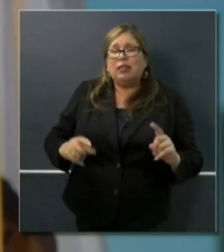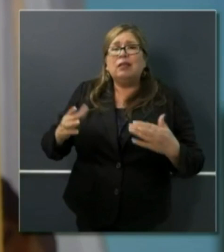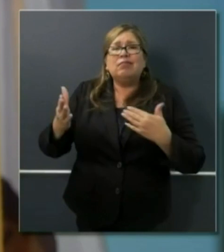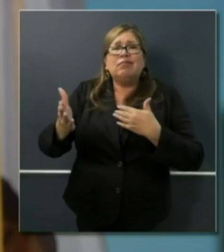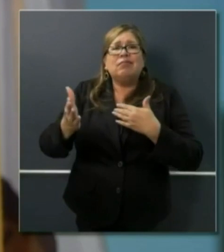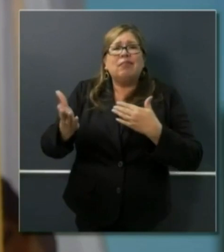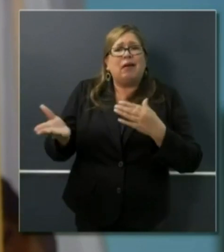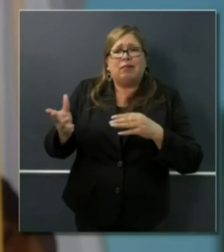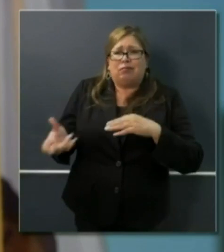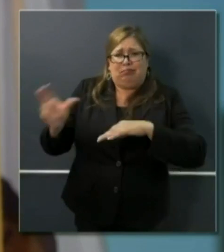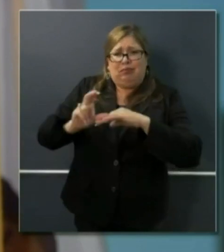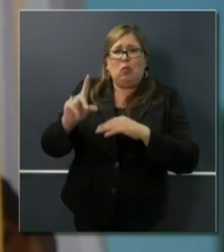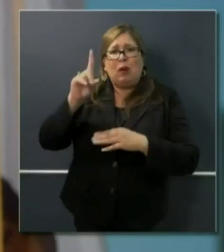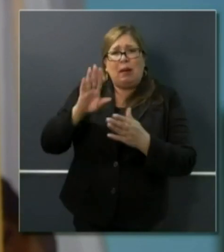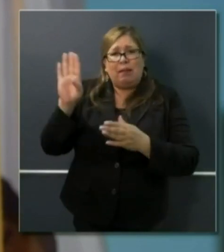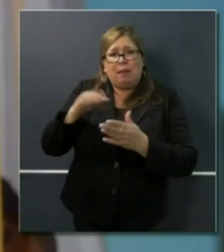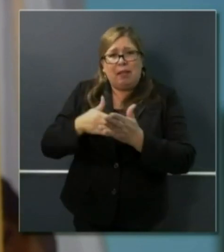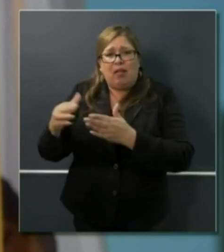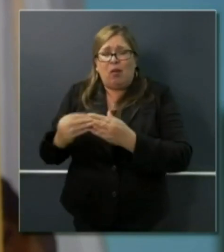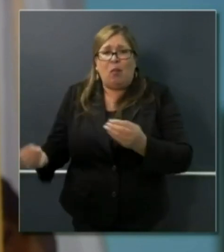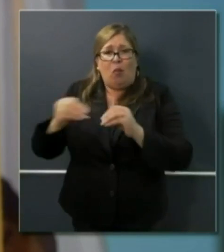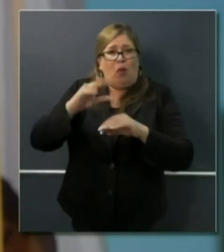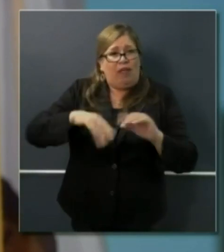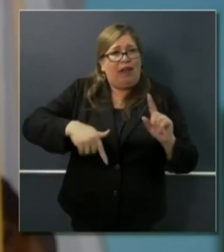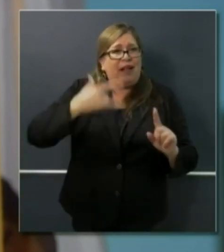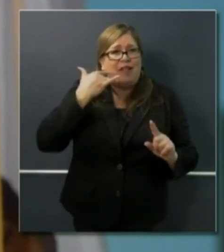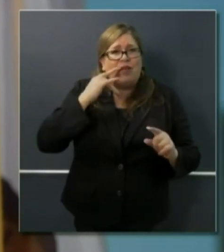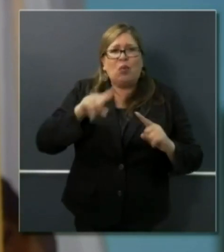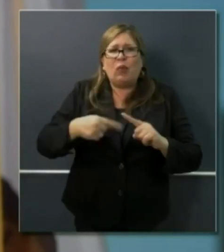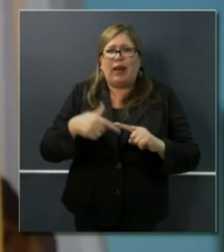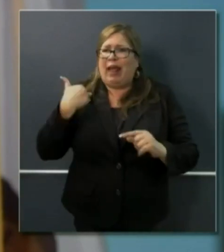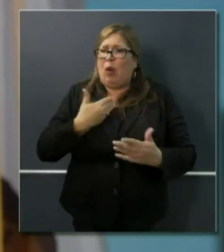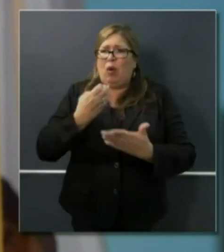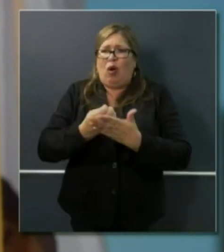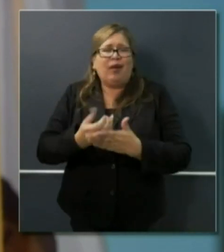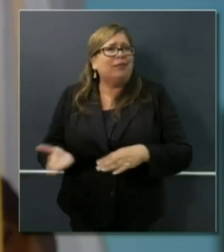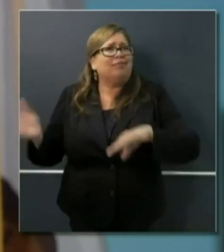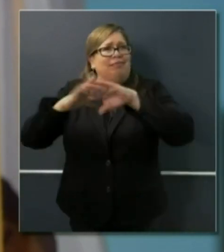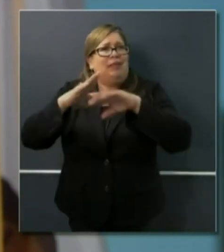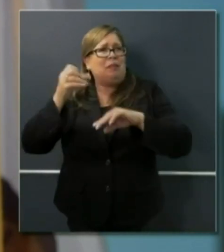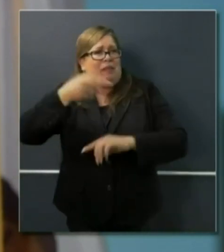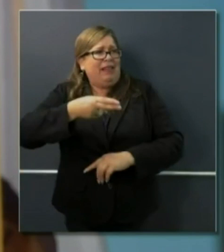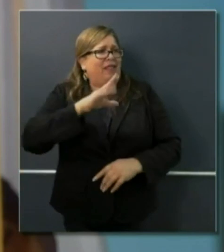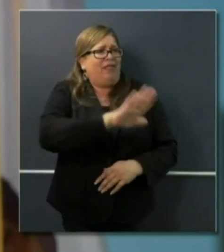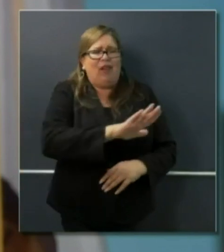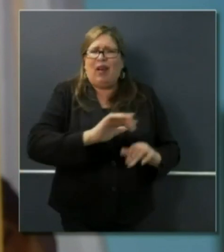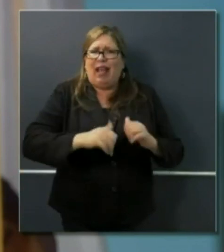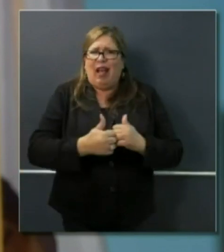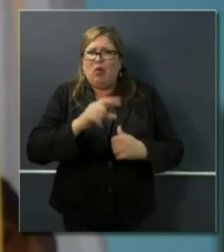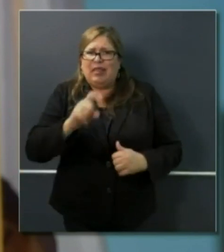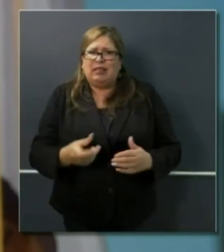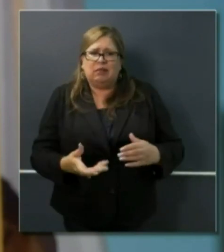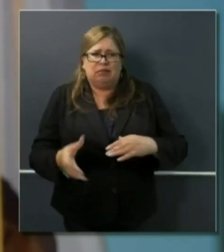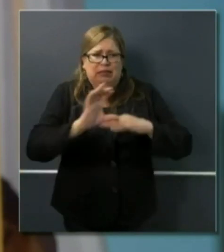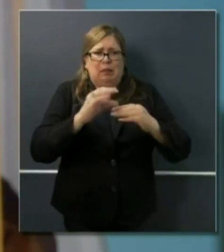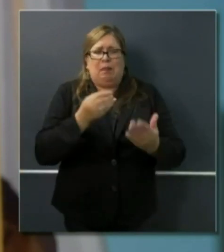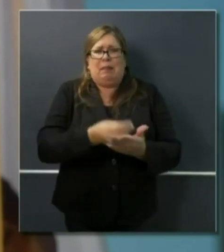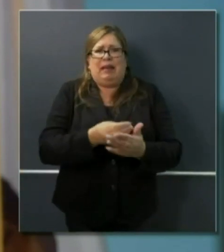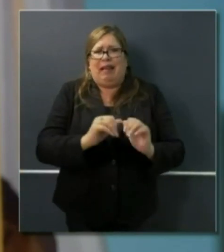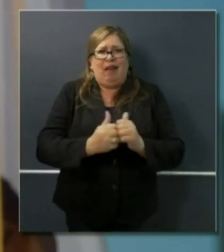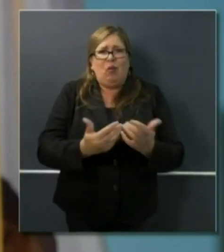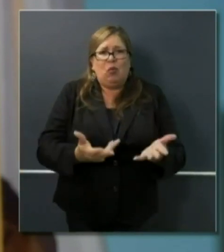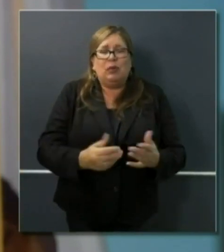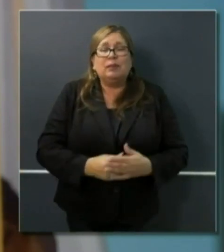economy being a trillion dollars? Yeah. Let me, on the first front, Lenny Manonzo is one of my old